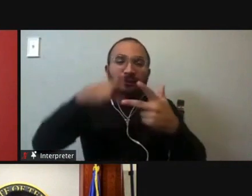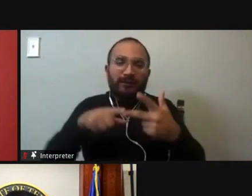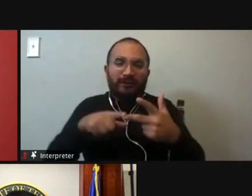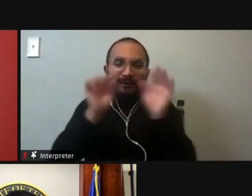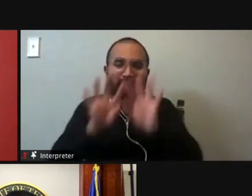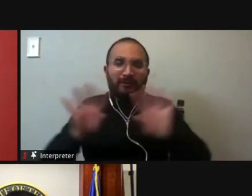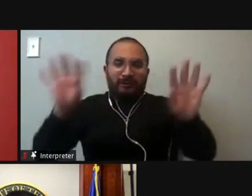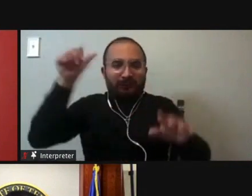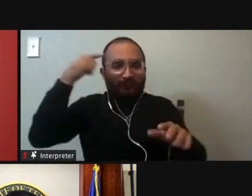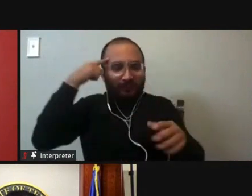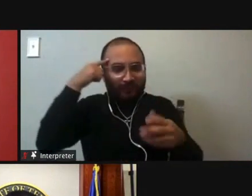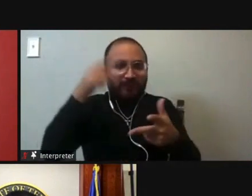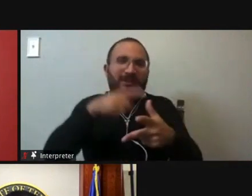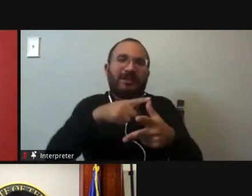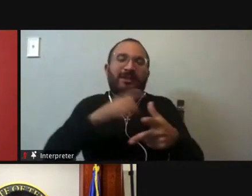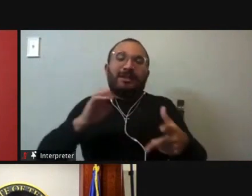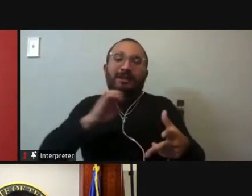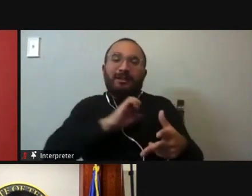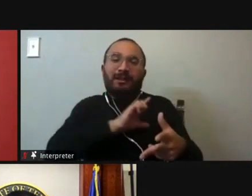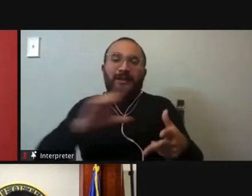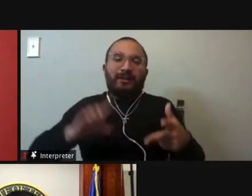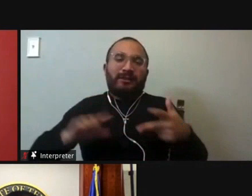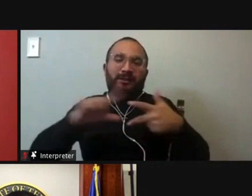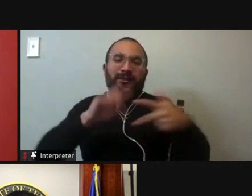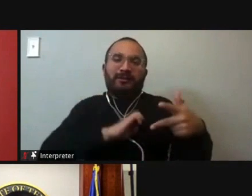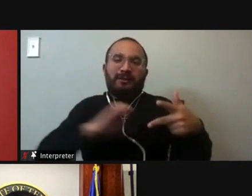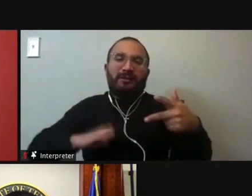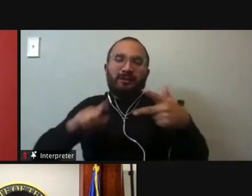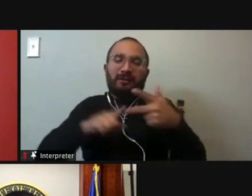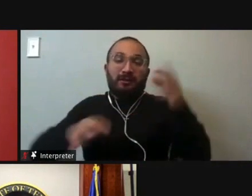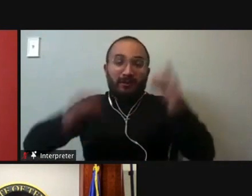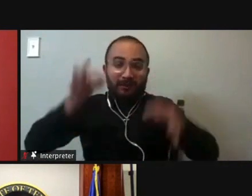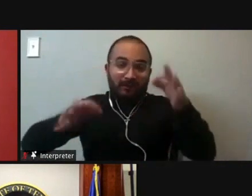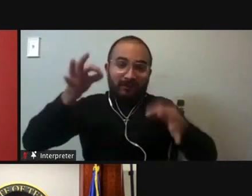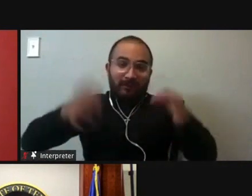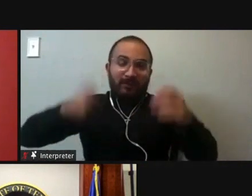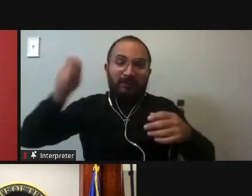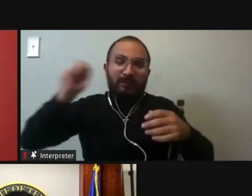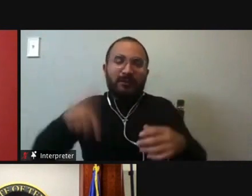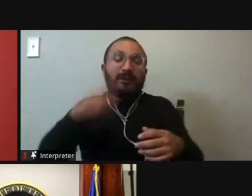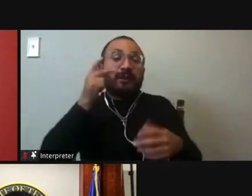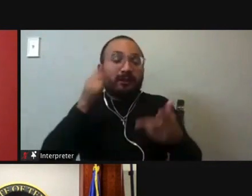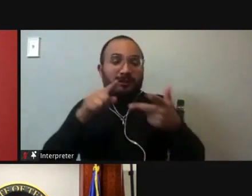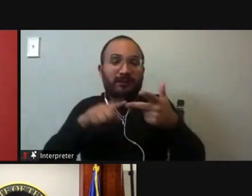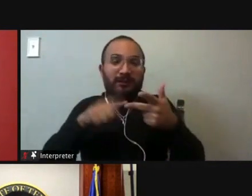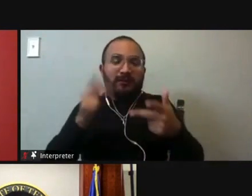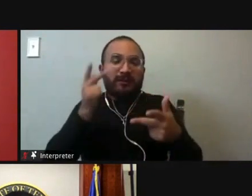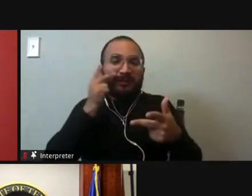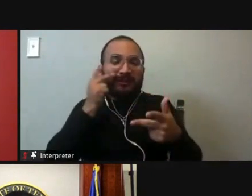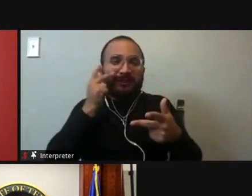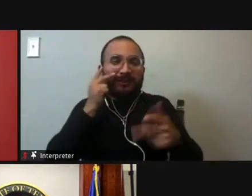executive, a legislative and a judicial, and it's the judiciary who sees people on their worst day.